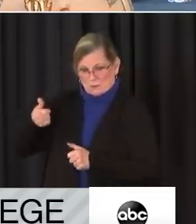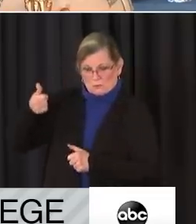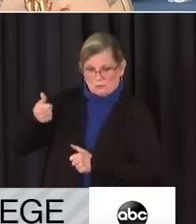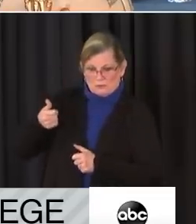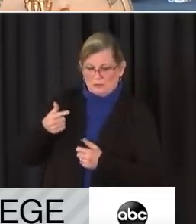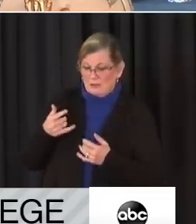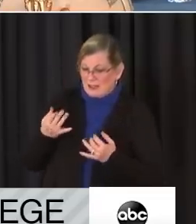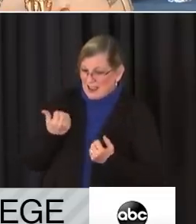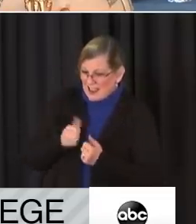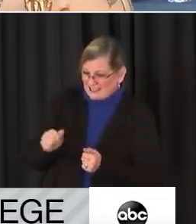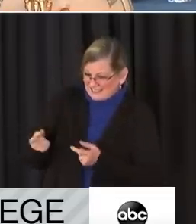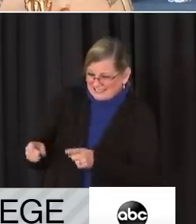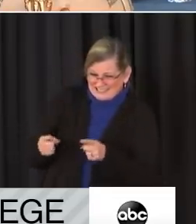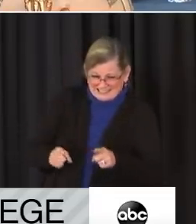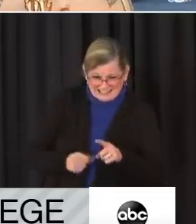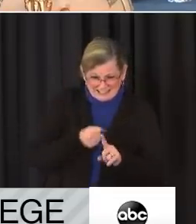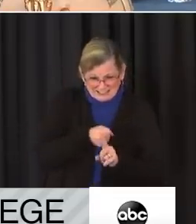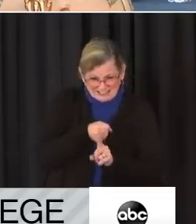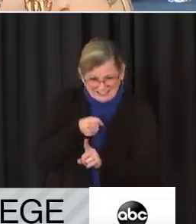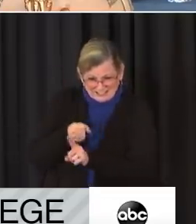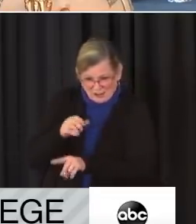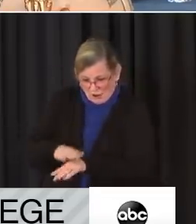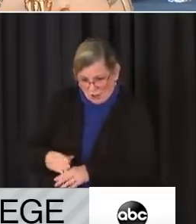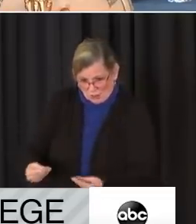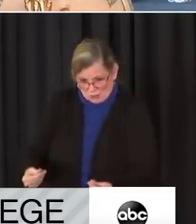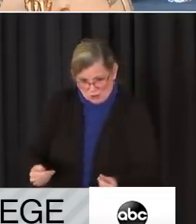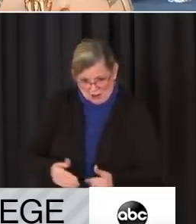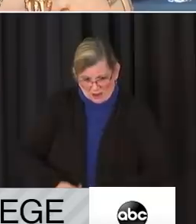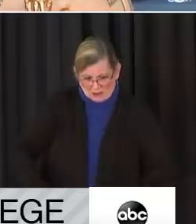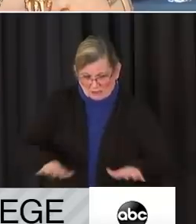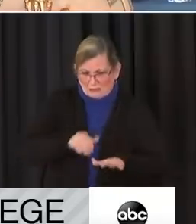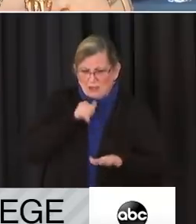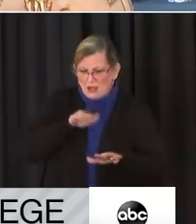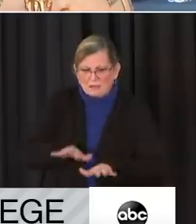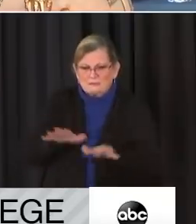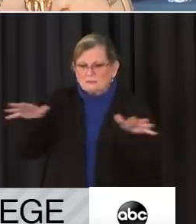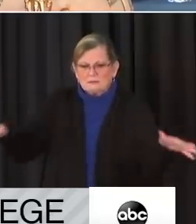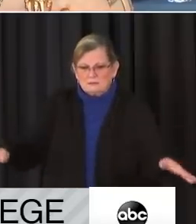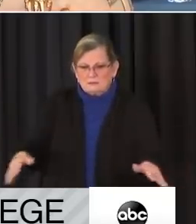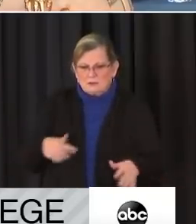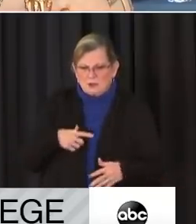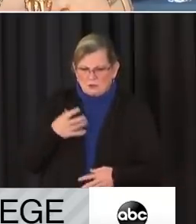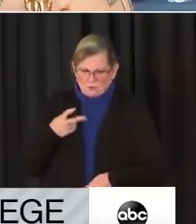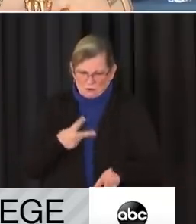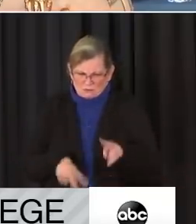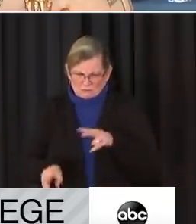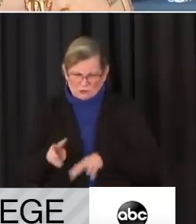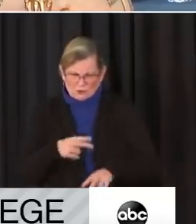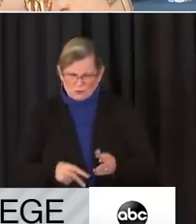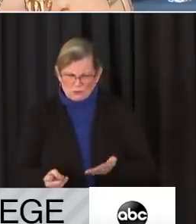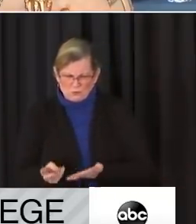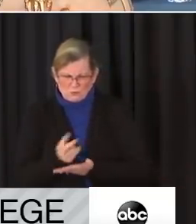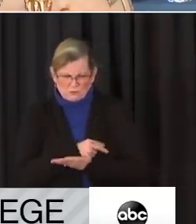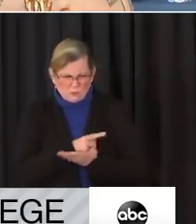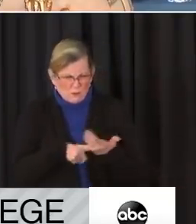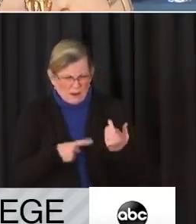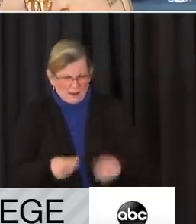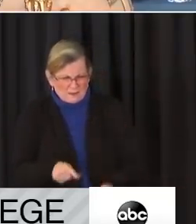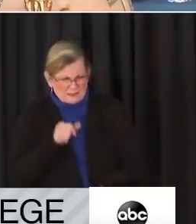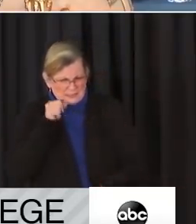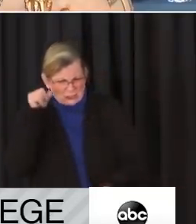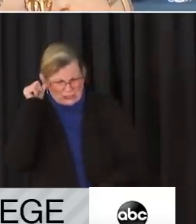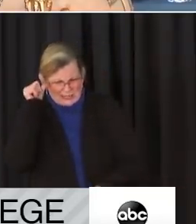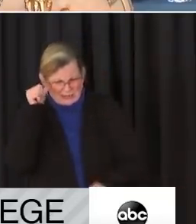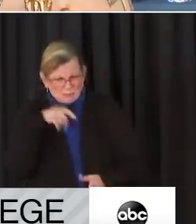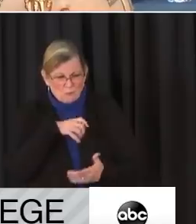were contained to the United States Capitol and its grounds. We will review for ourselves what occurred yesterday to